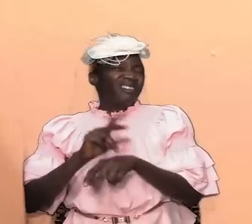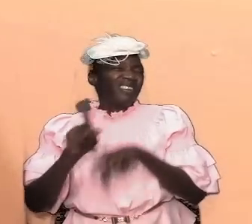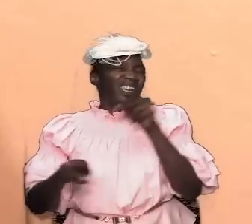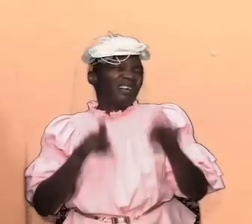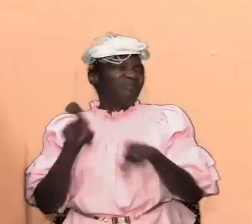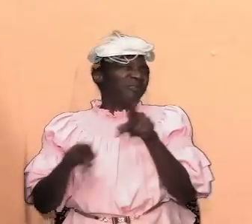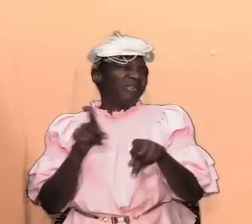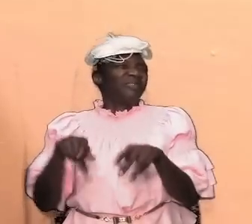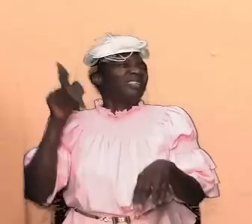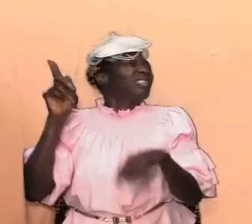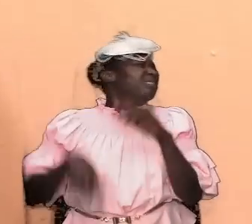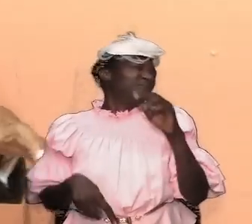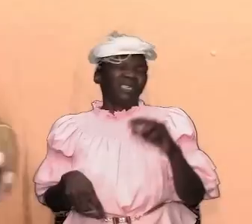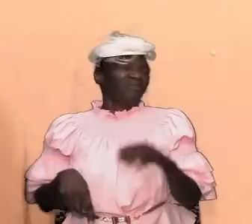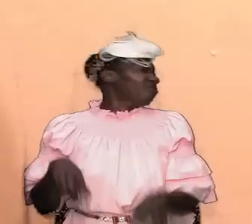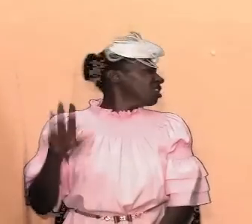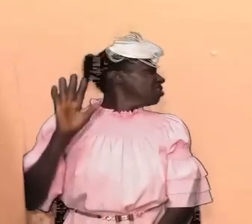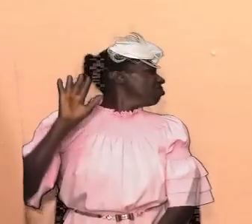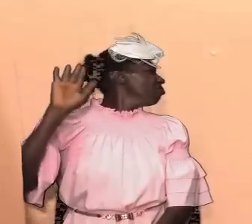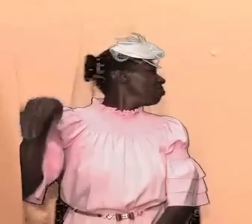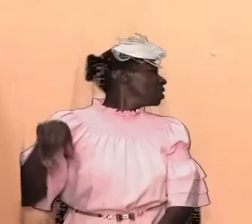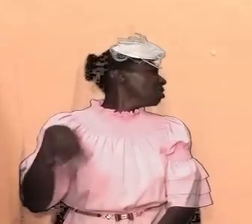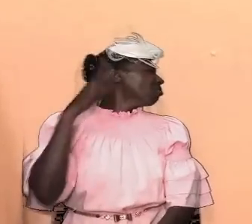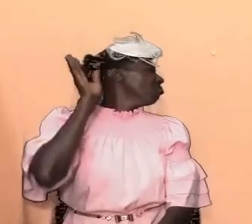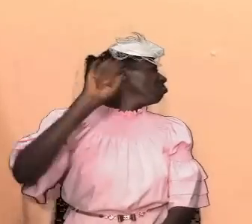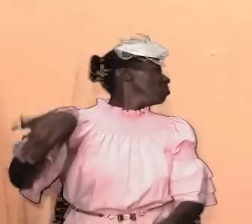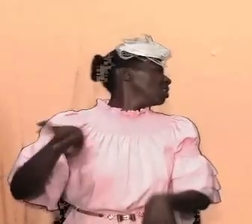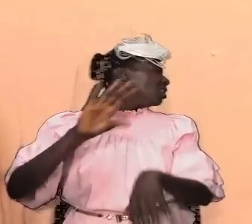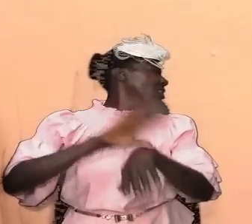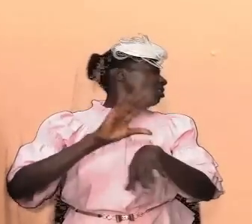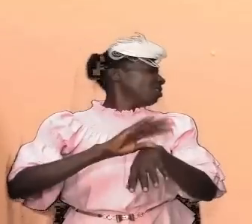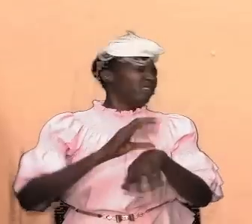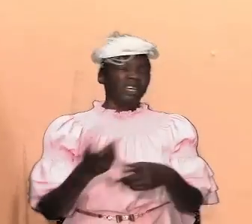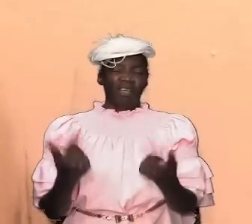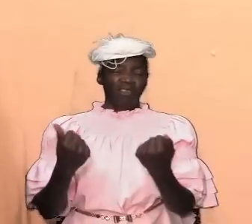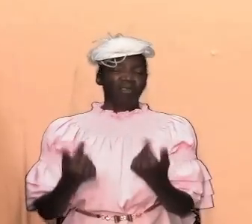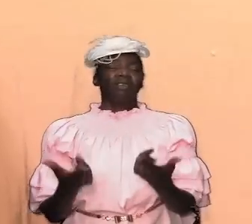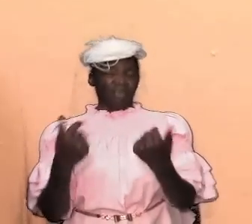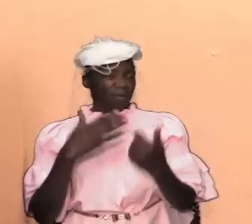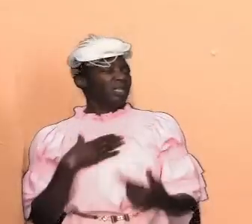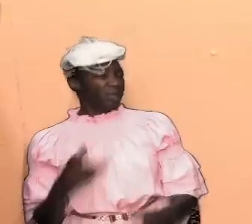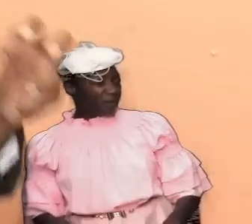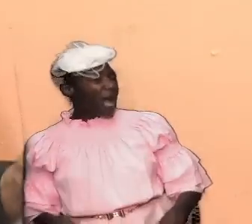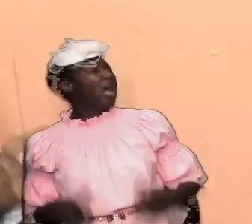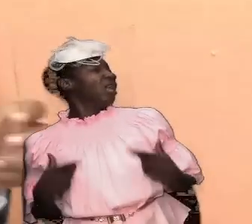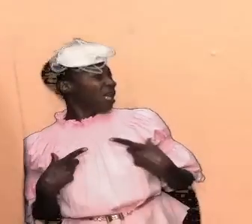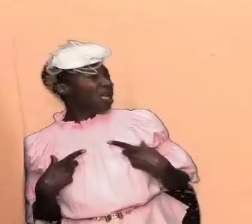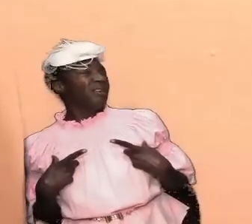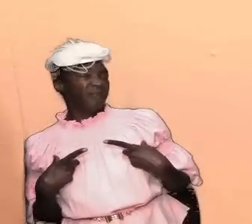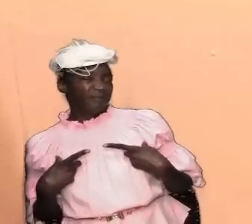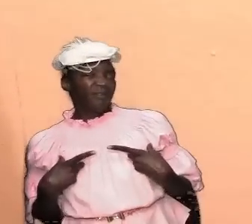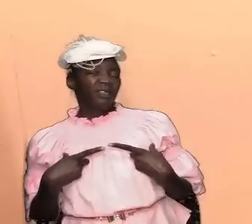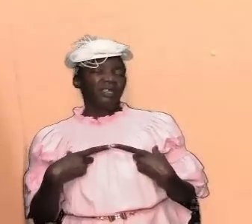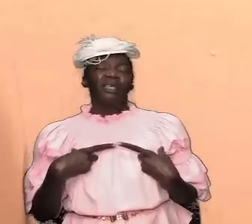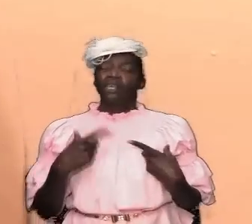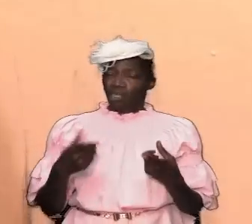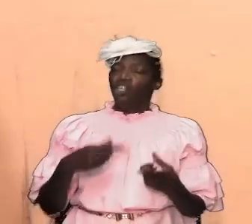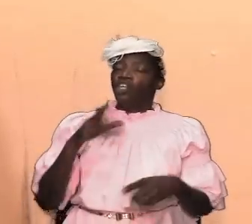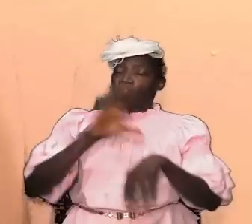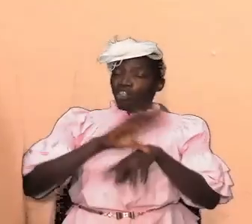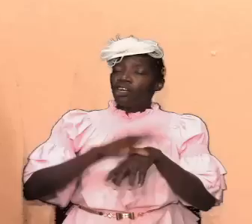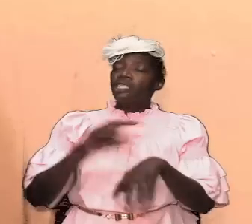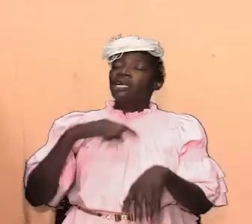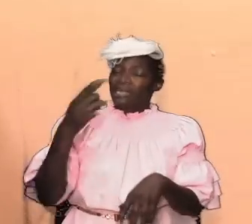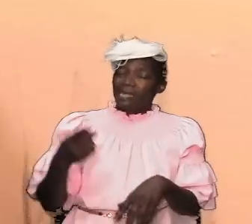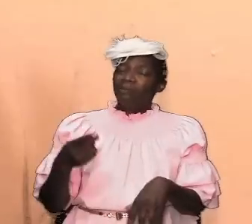church and i can't deal with the church people and the church want to get into my life and the church want to dictate that i do this and the church